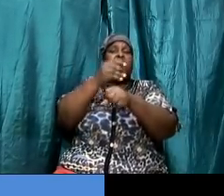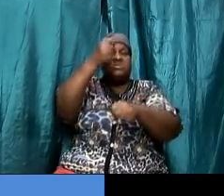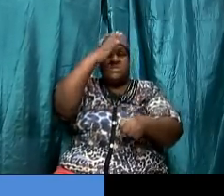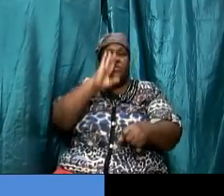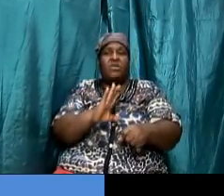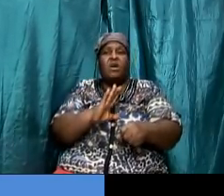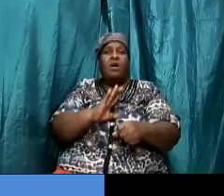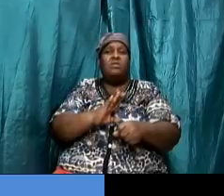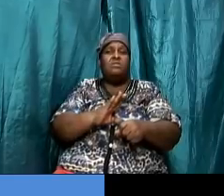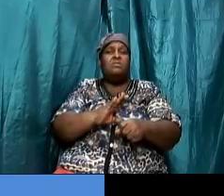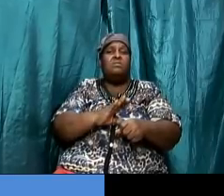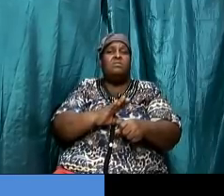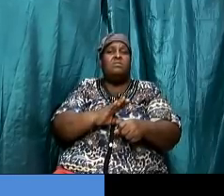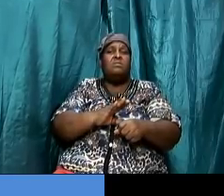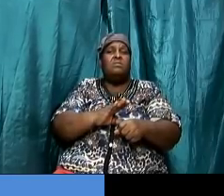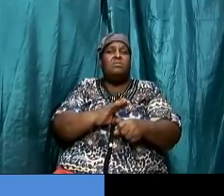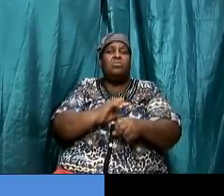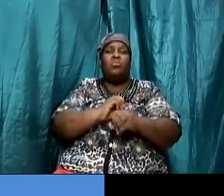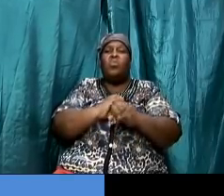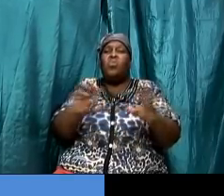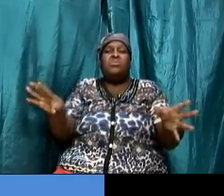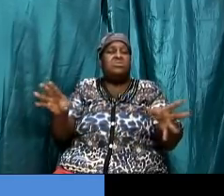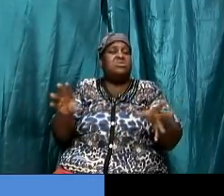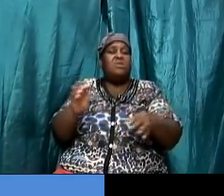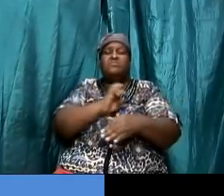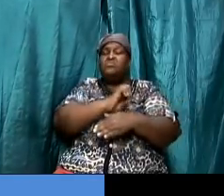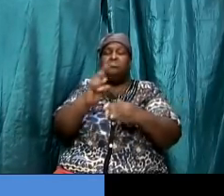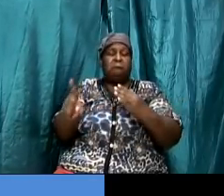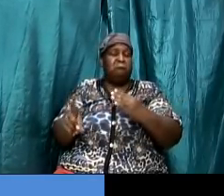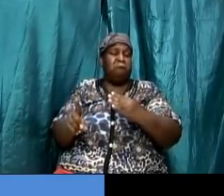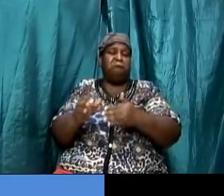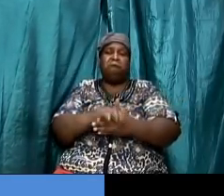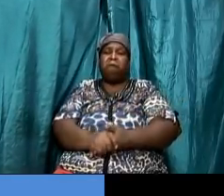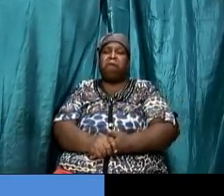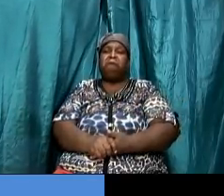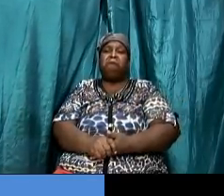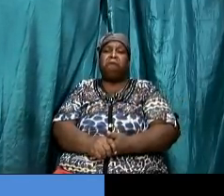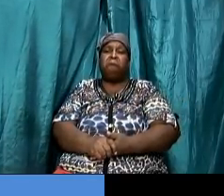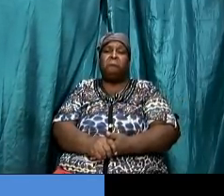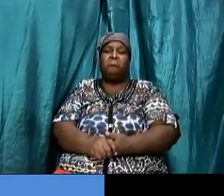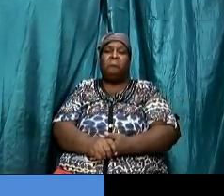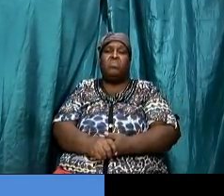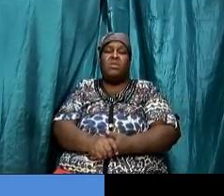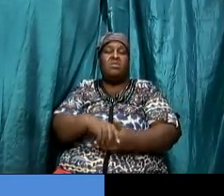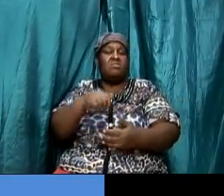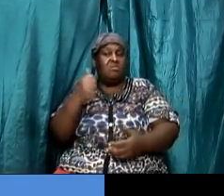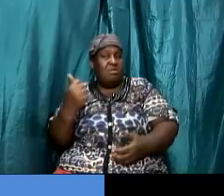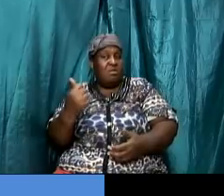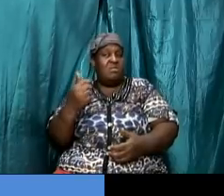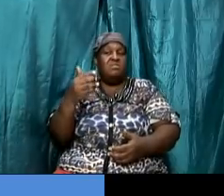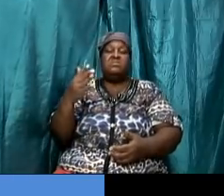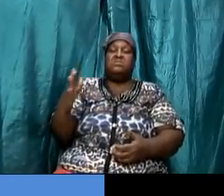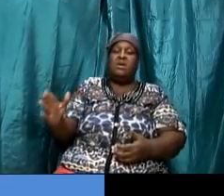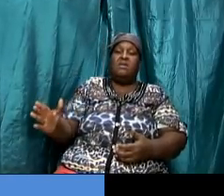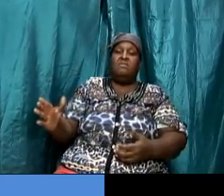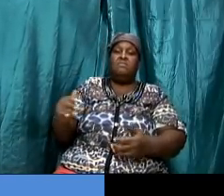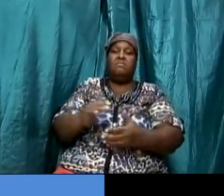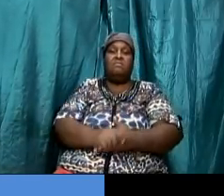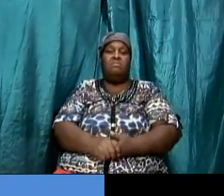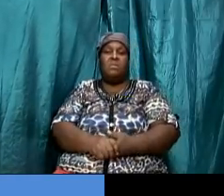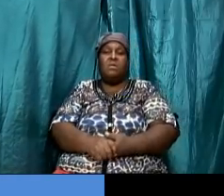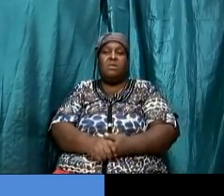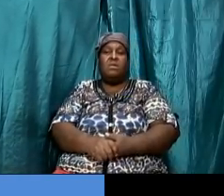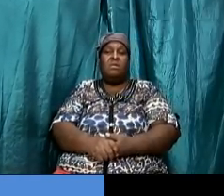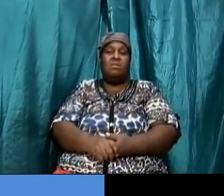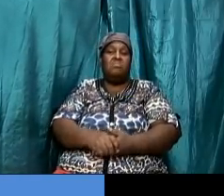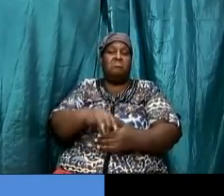hagar which he could not have done on the other hand as it relates